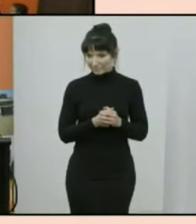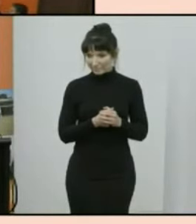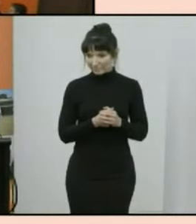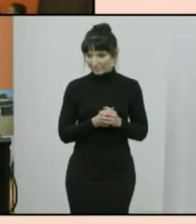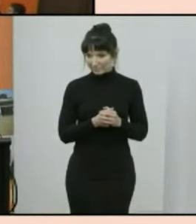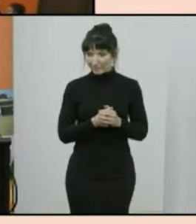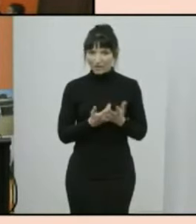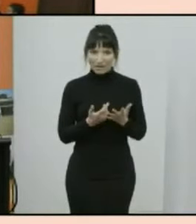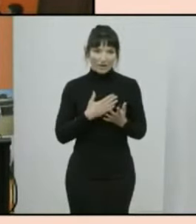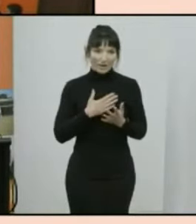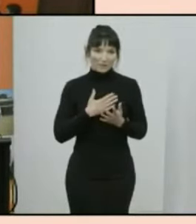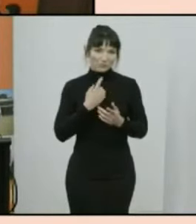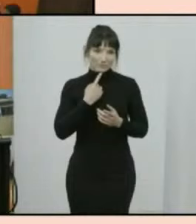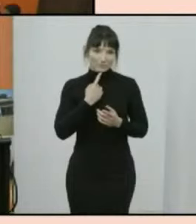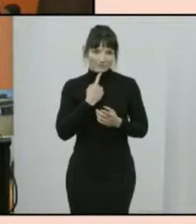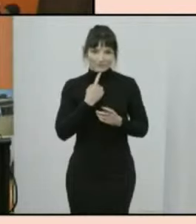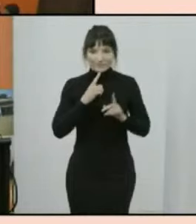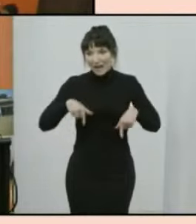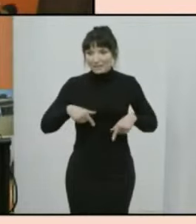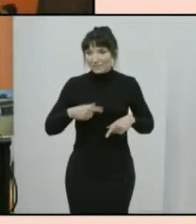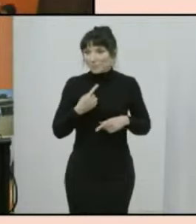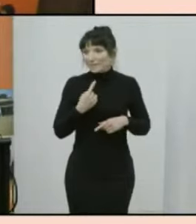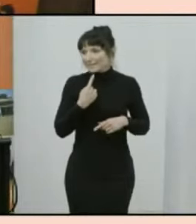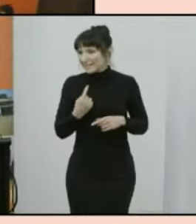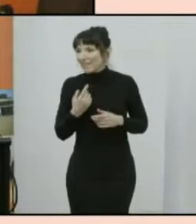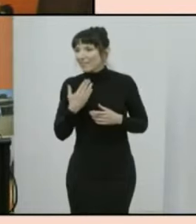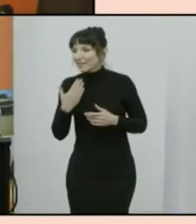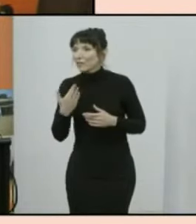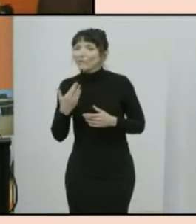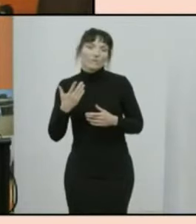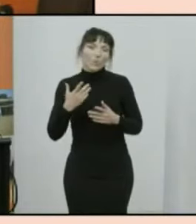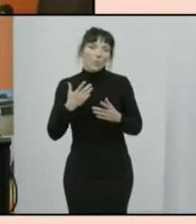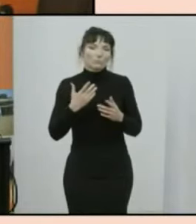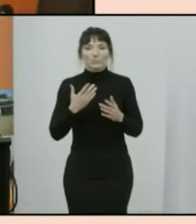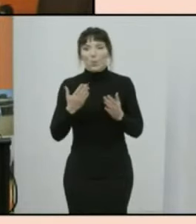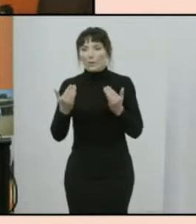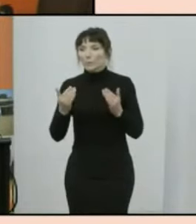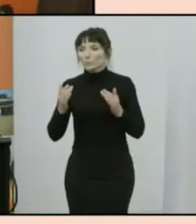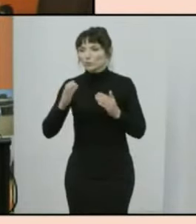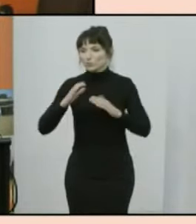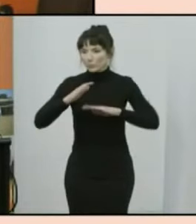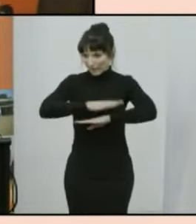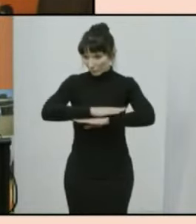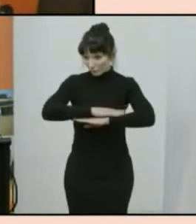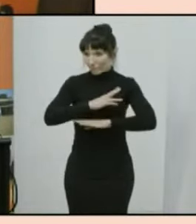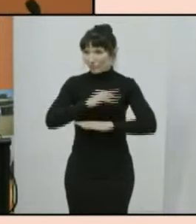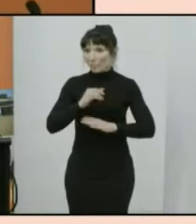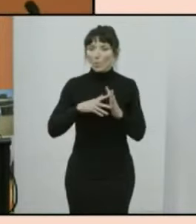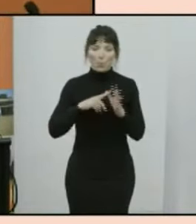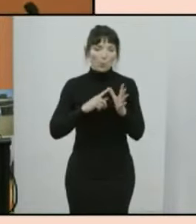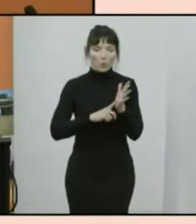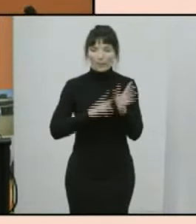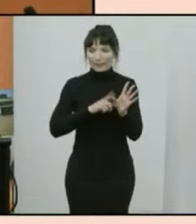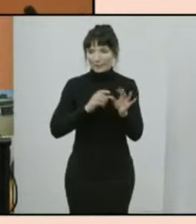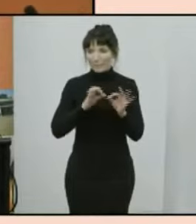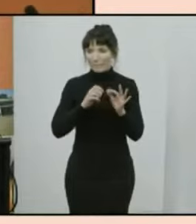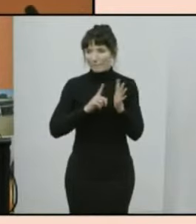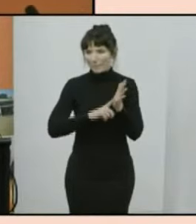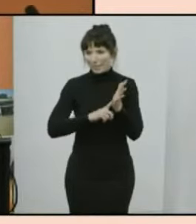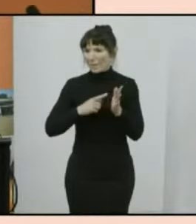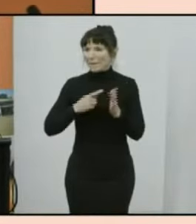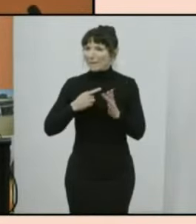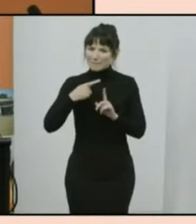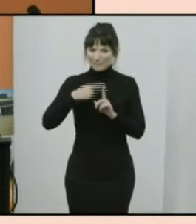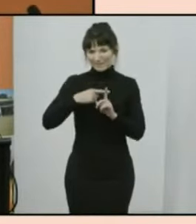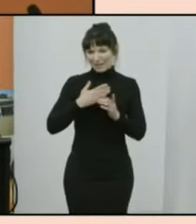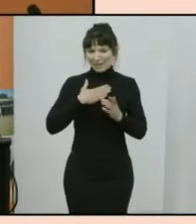let me begin by thanking wally bell for his warm welcome to country and acknowledging the traditional custodians of